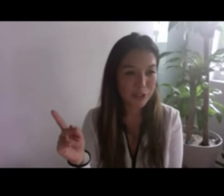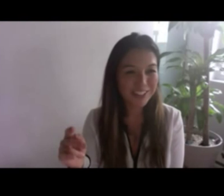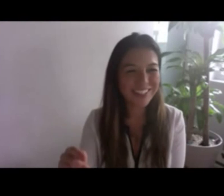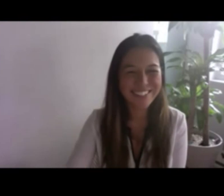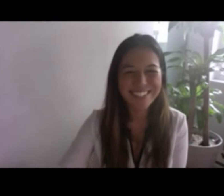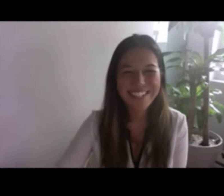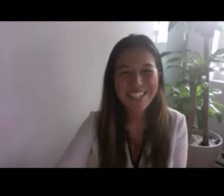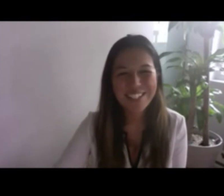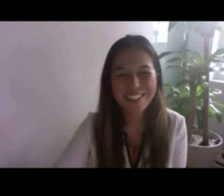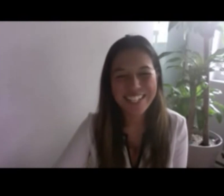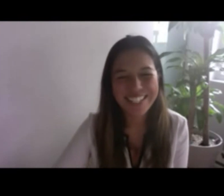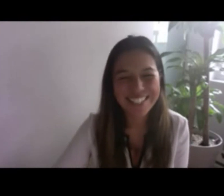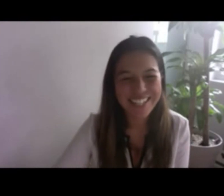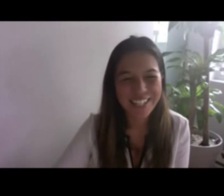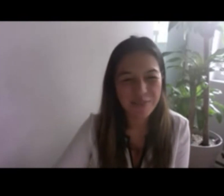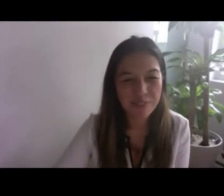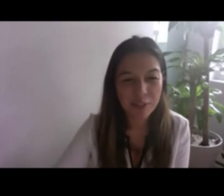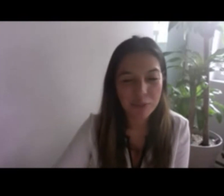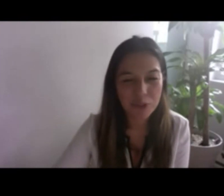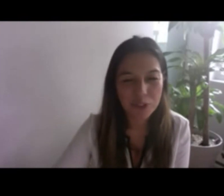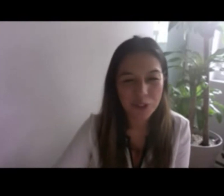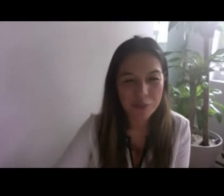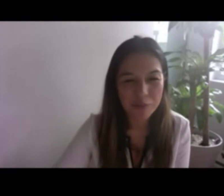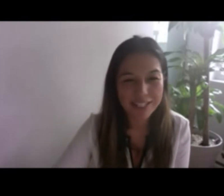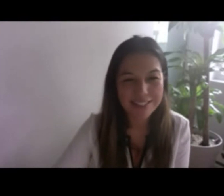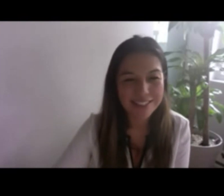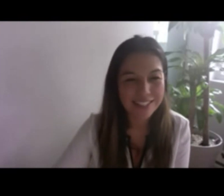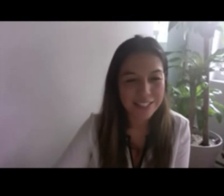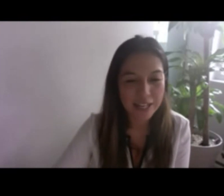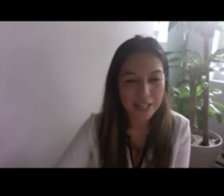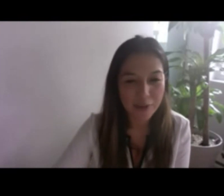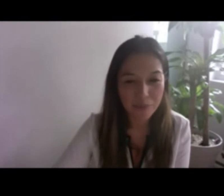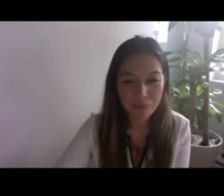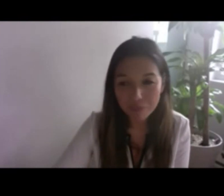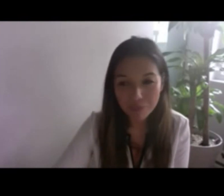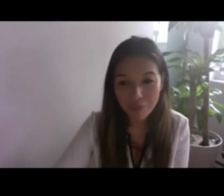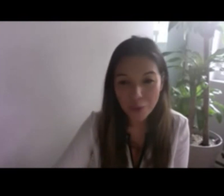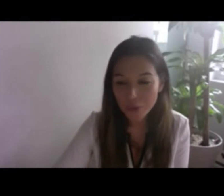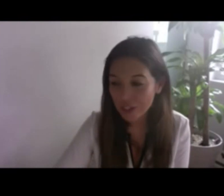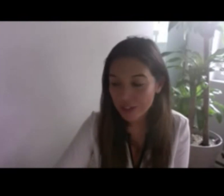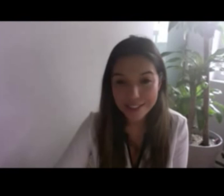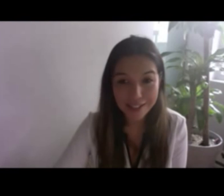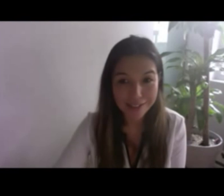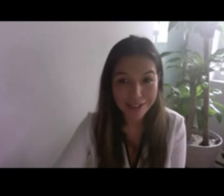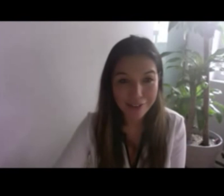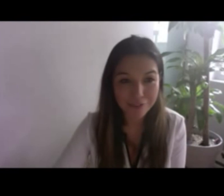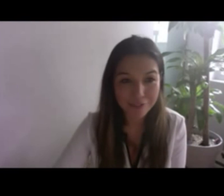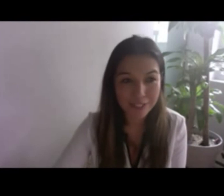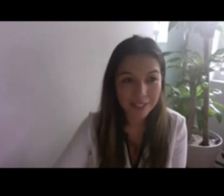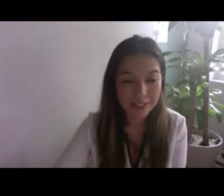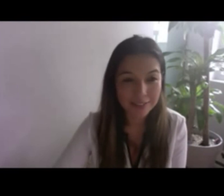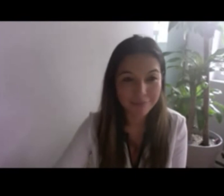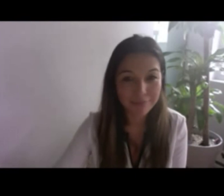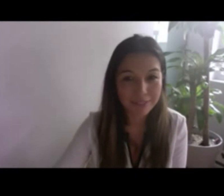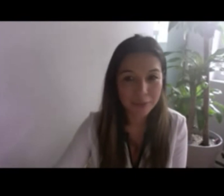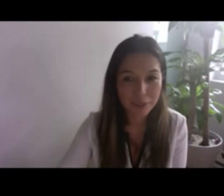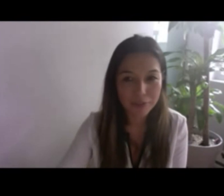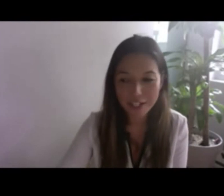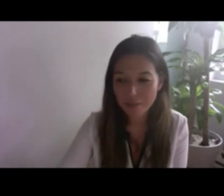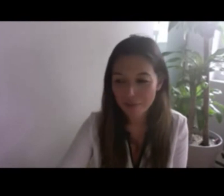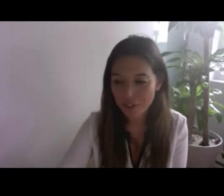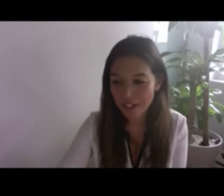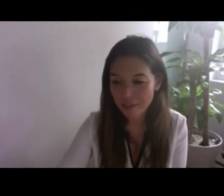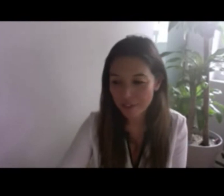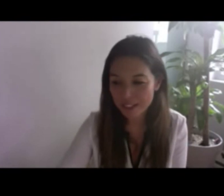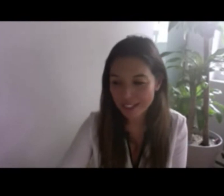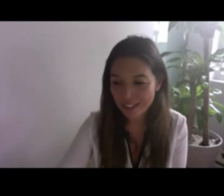the picture, you can unmute your mics and we could have a little bit